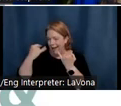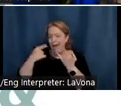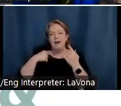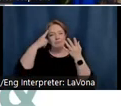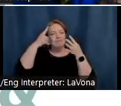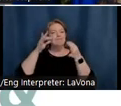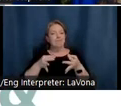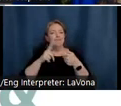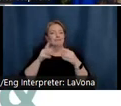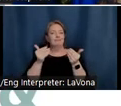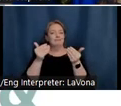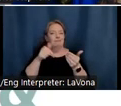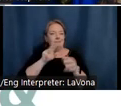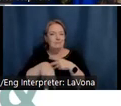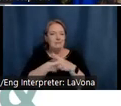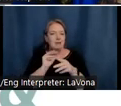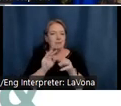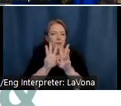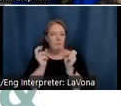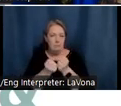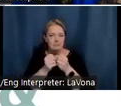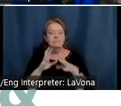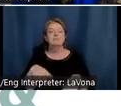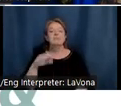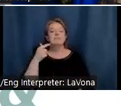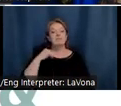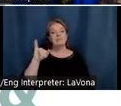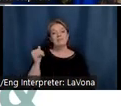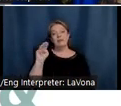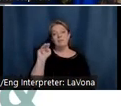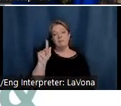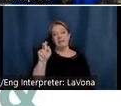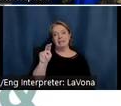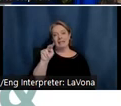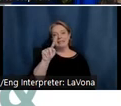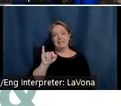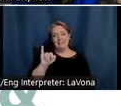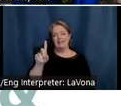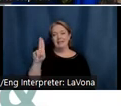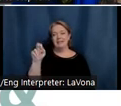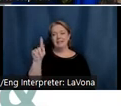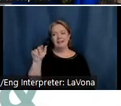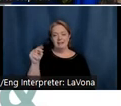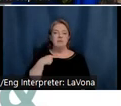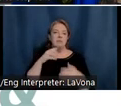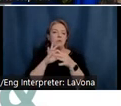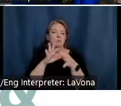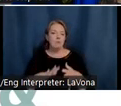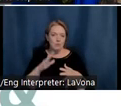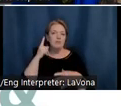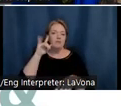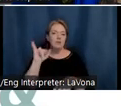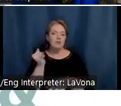I serve as the education and outreach coordinator at the James Castle House in Boise, Idaho, which is located on the ancestral and